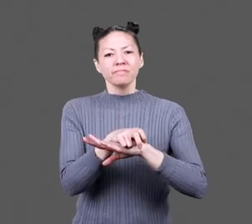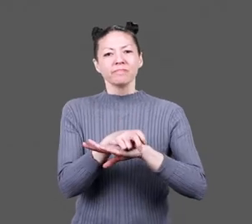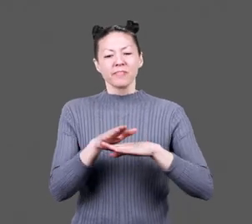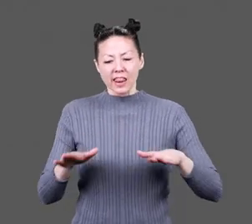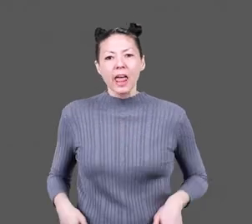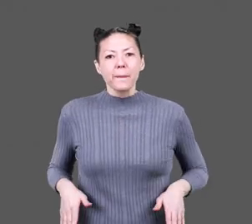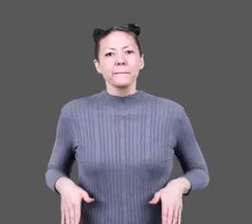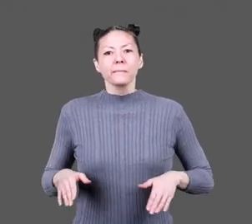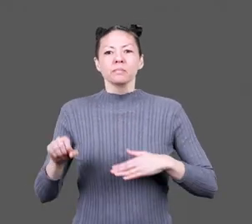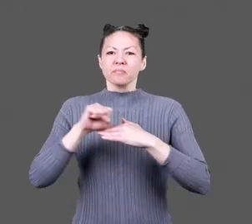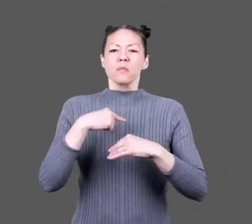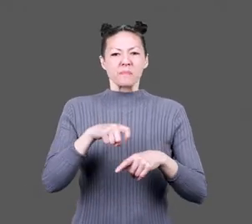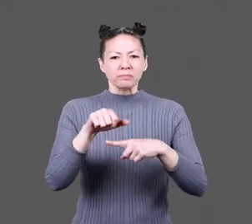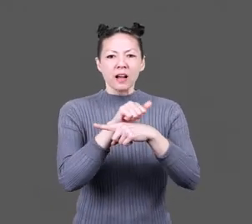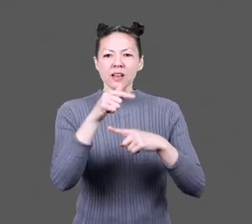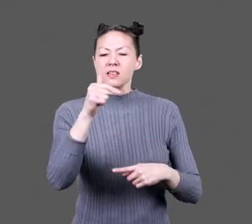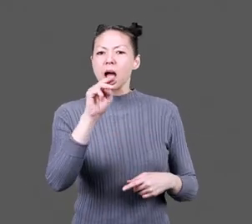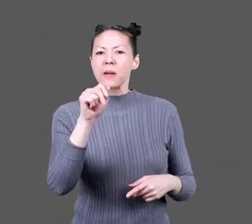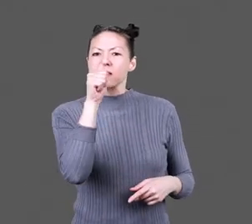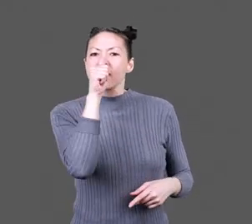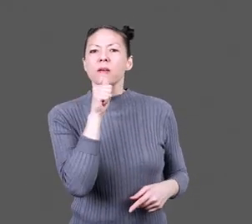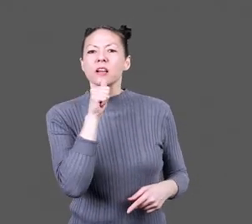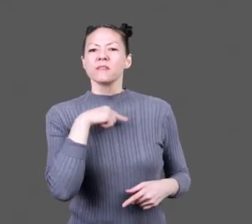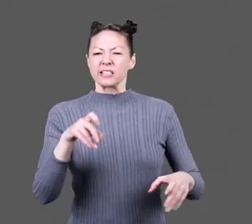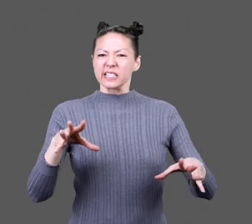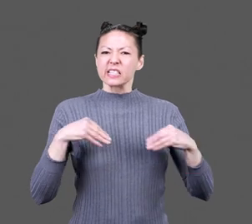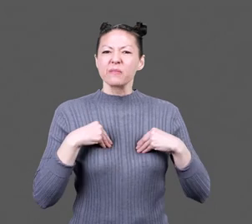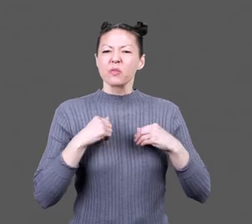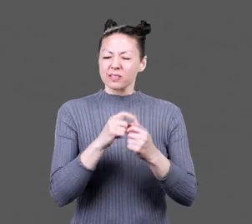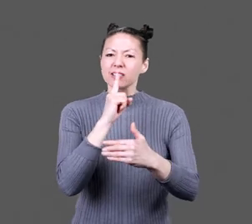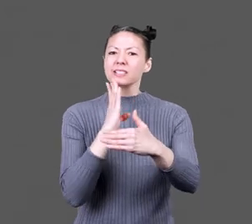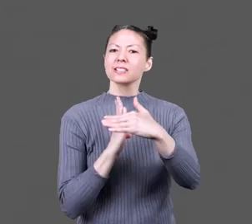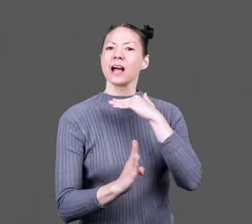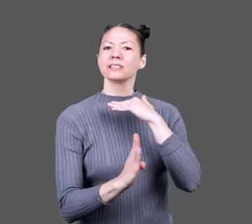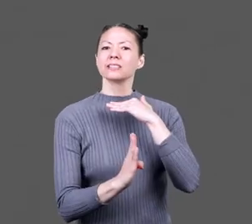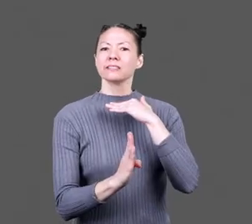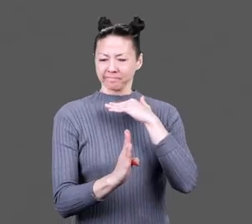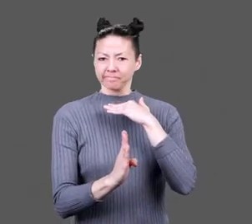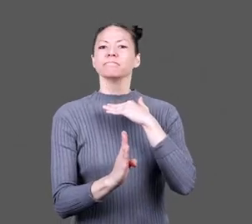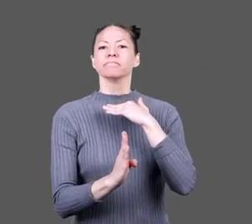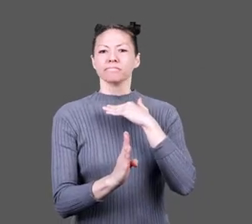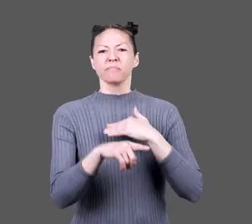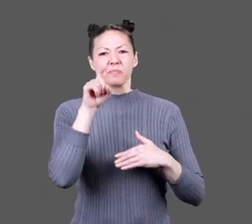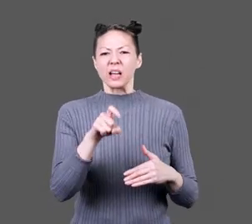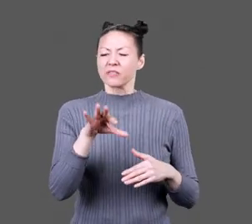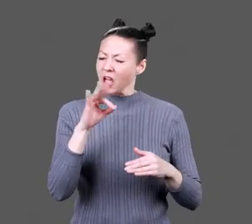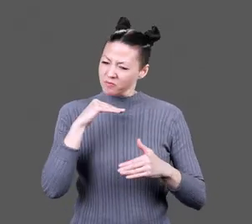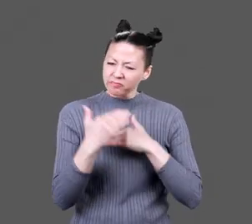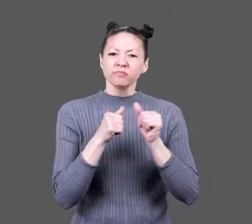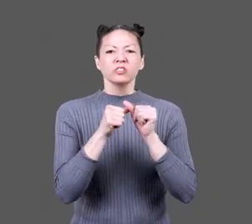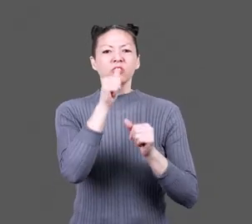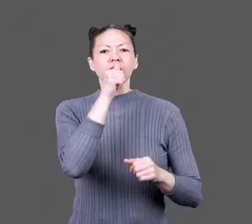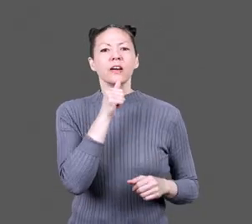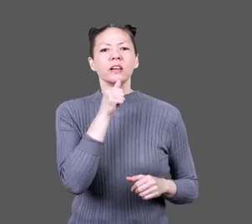lap and said, We must practice Gaman. We must accept what is with dignity. We must